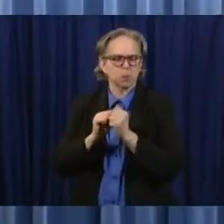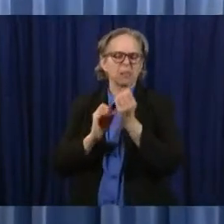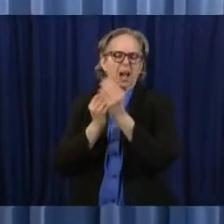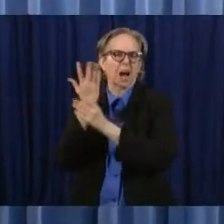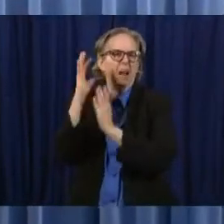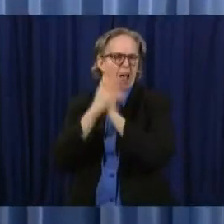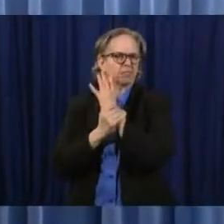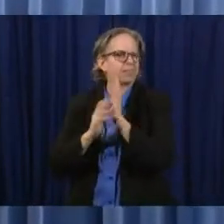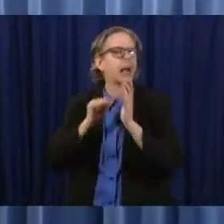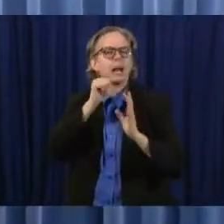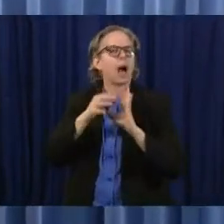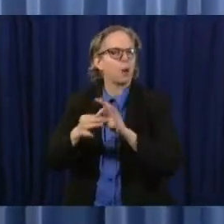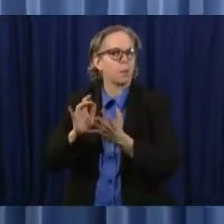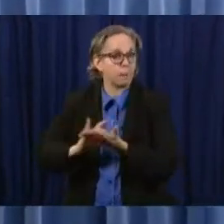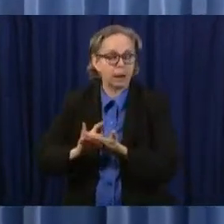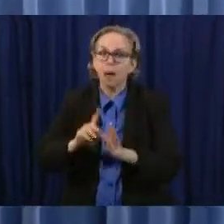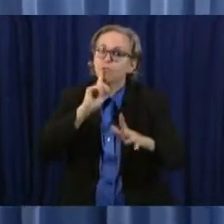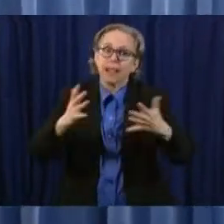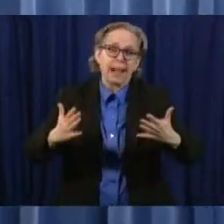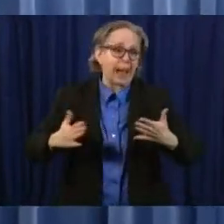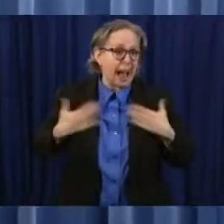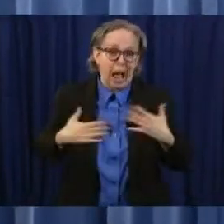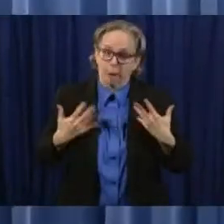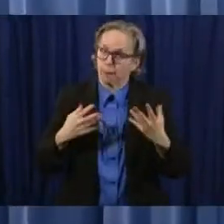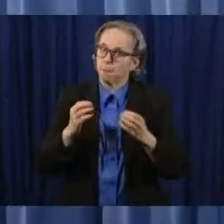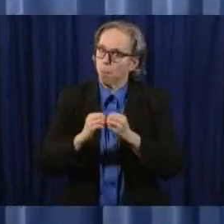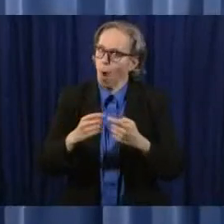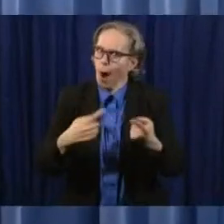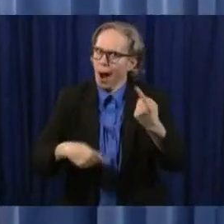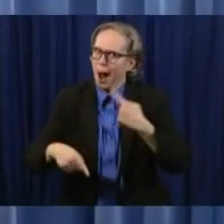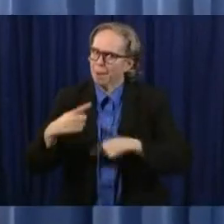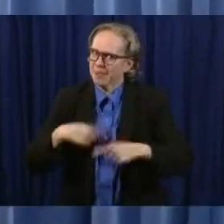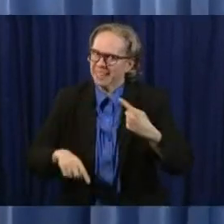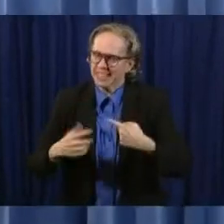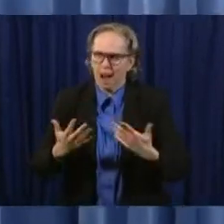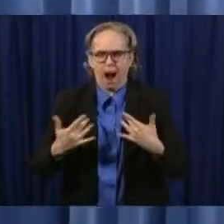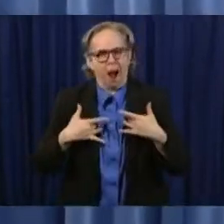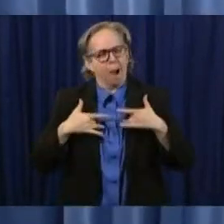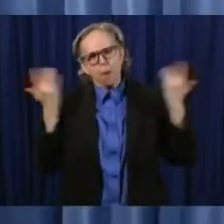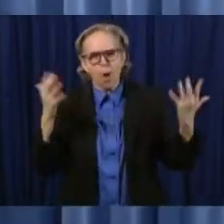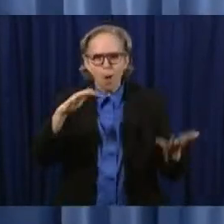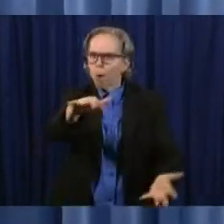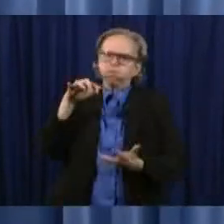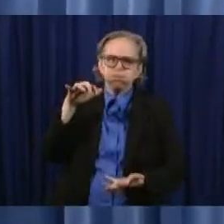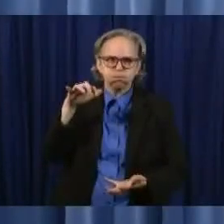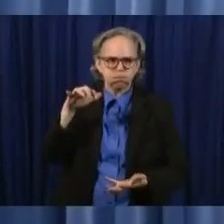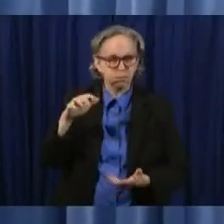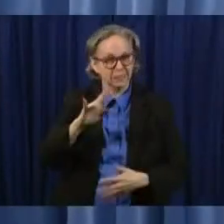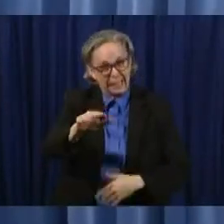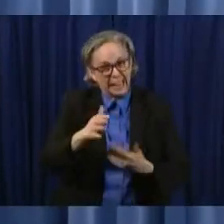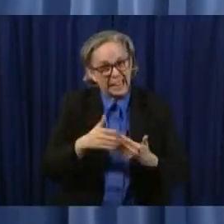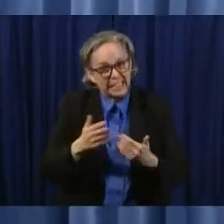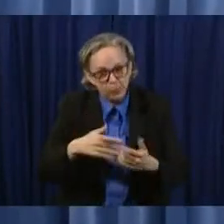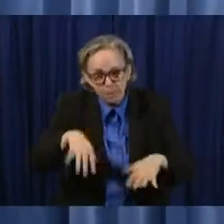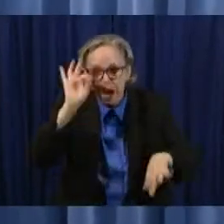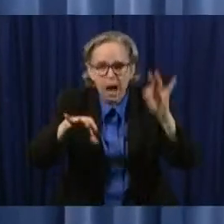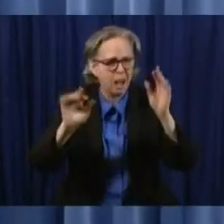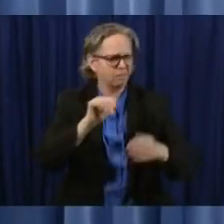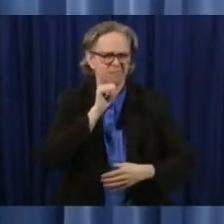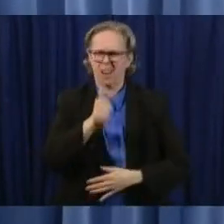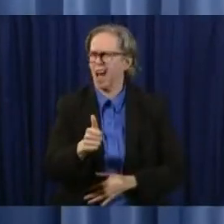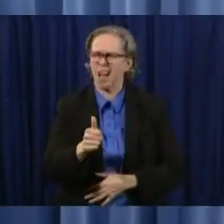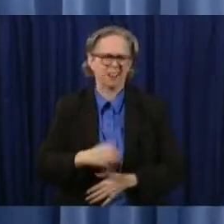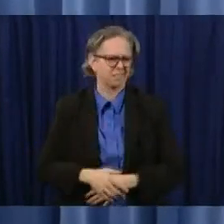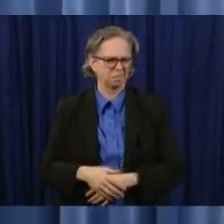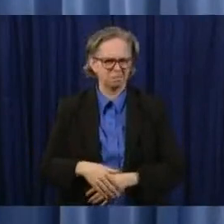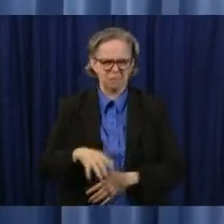and there is more coming certainly wasn't easy as you know we are competing in a in a very